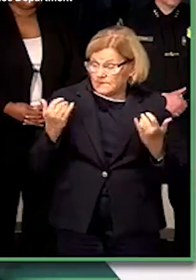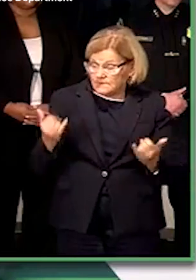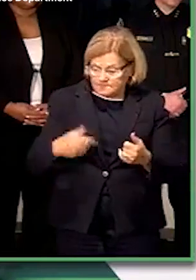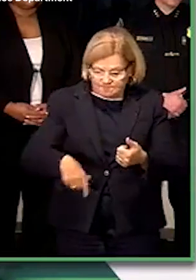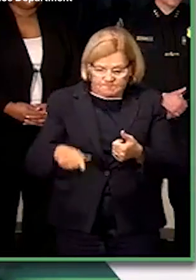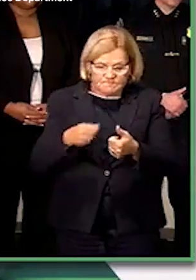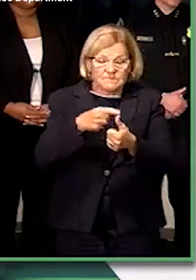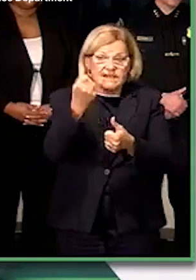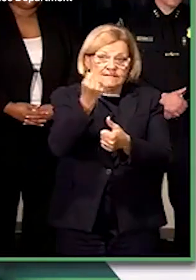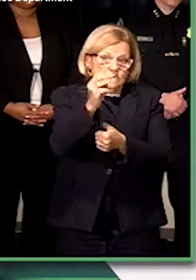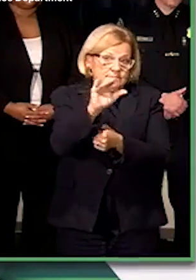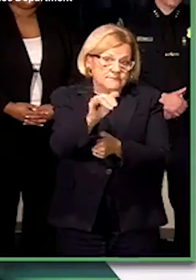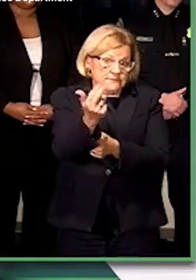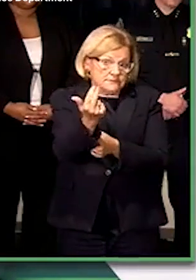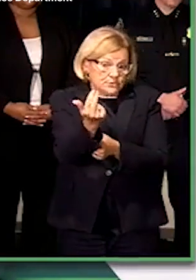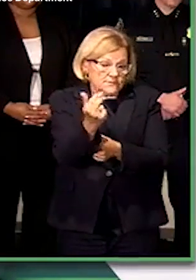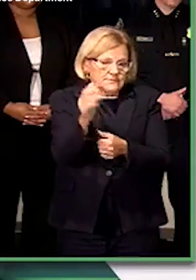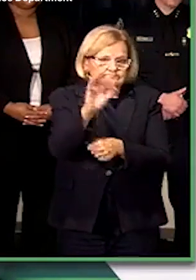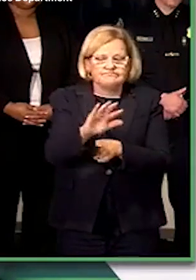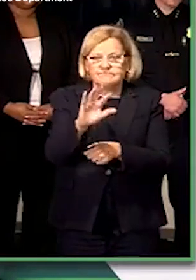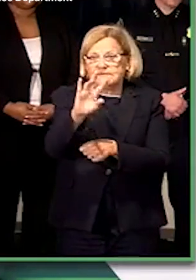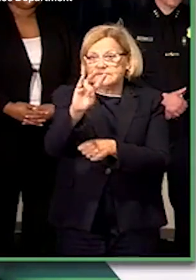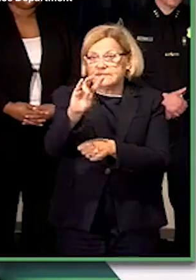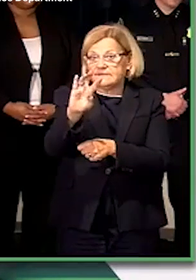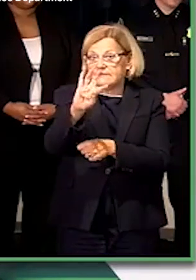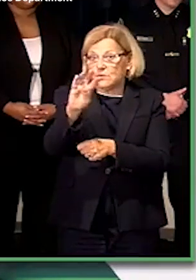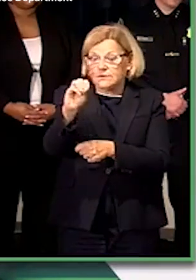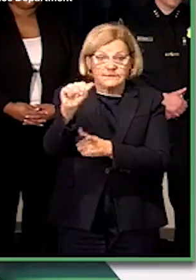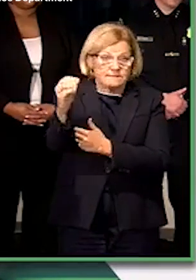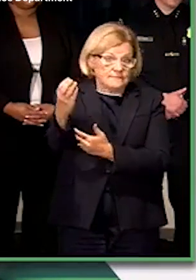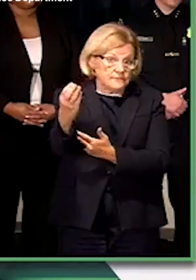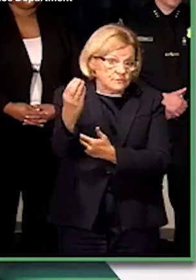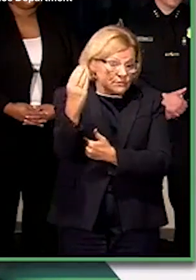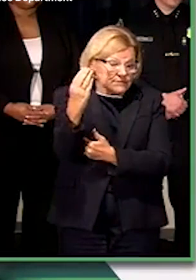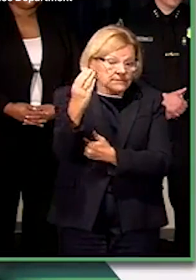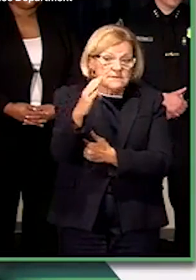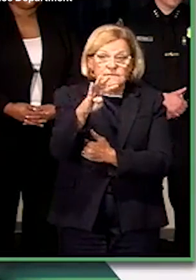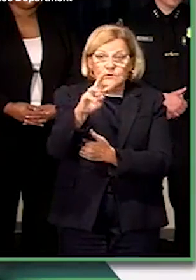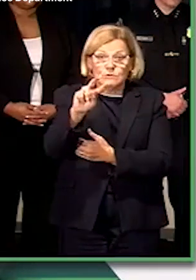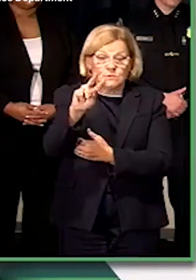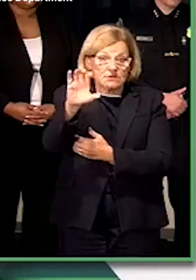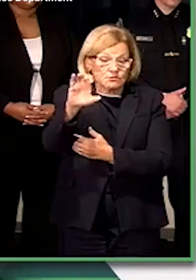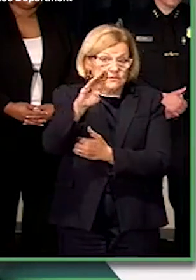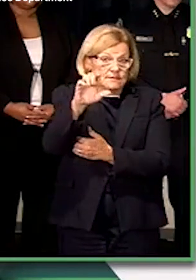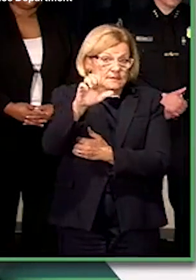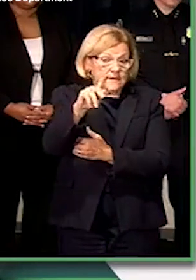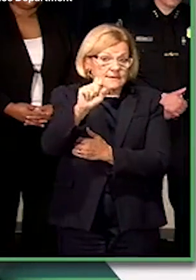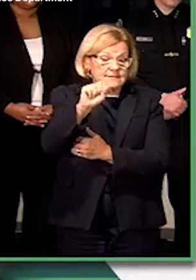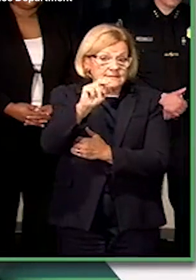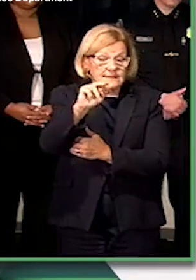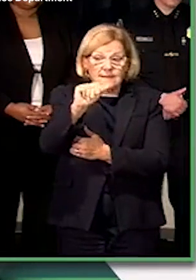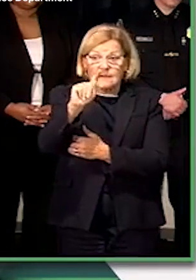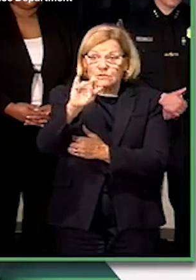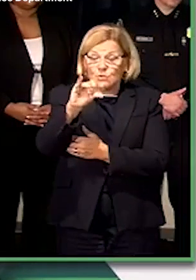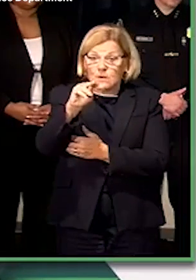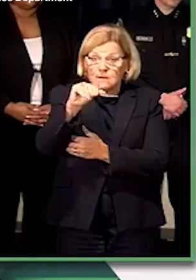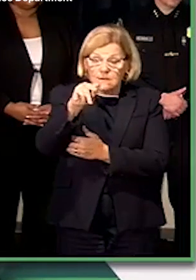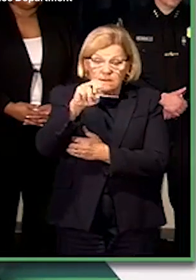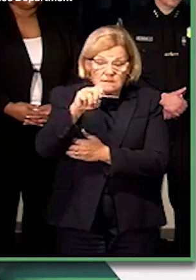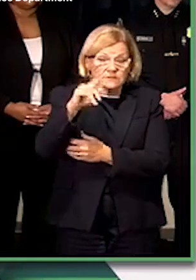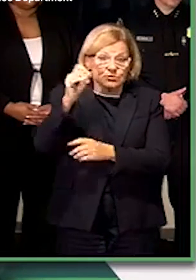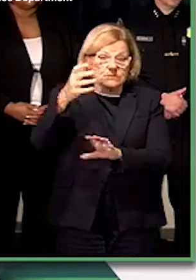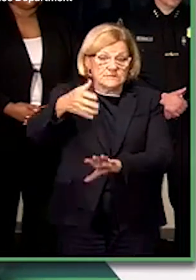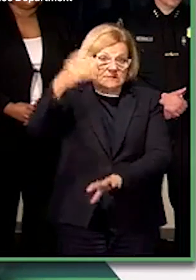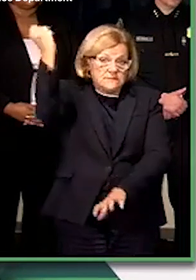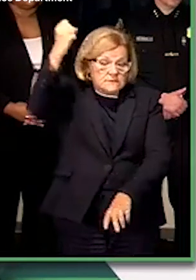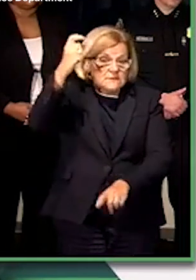On Saturday, May 13th, at approximately 7.40 a.m. in the 4200 block of St. Antoine, Ms. Wilson was kidnapped